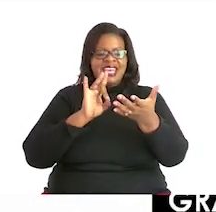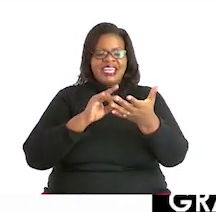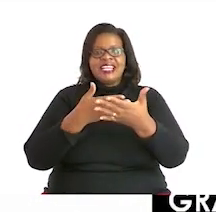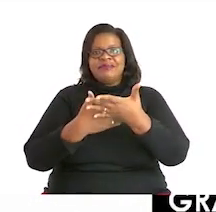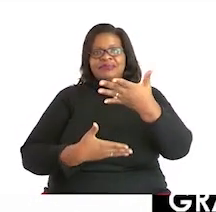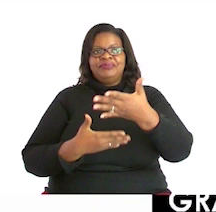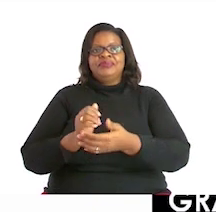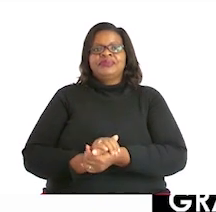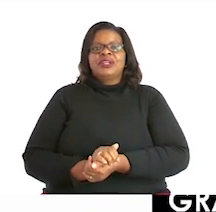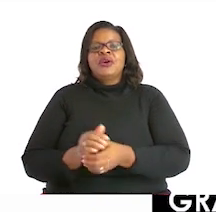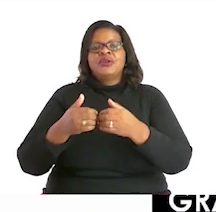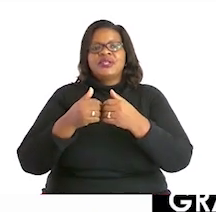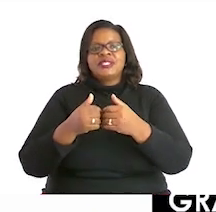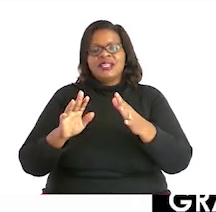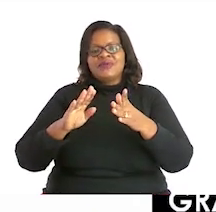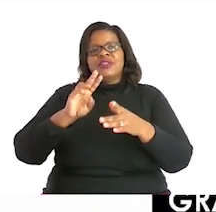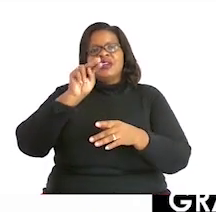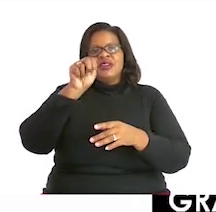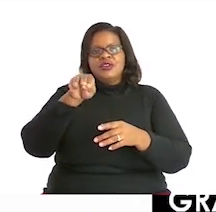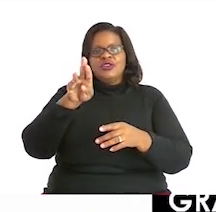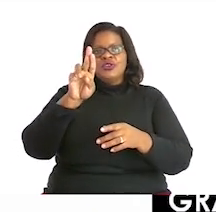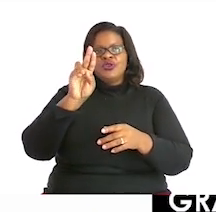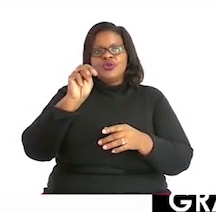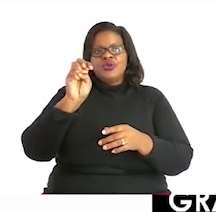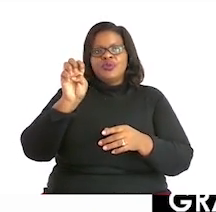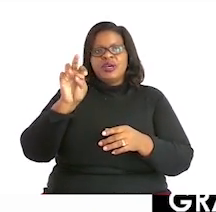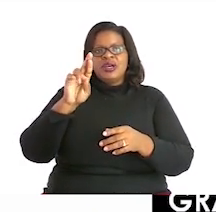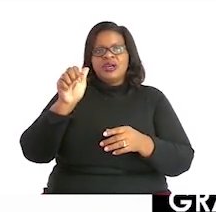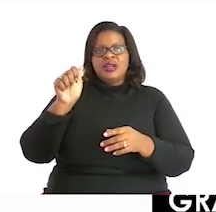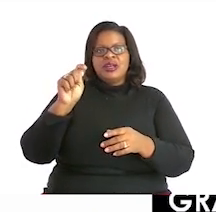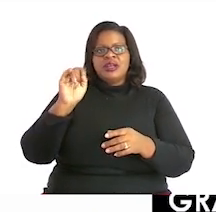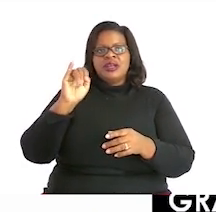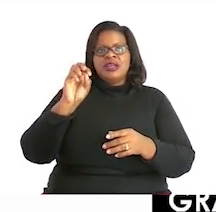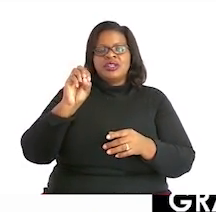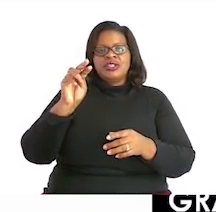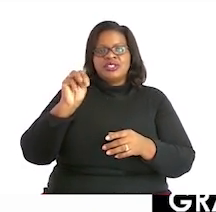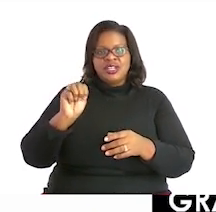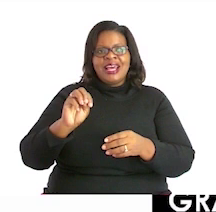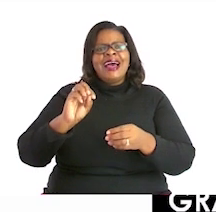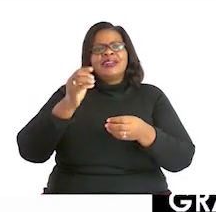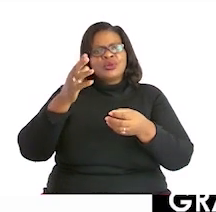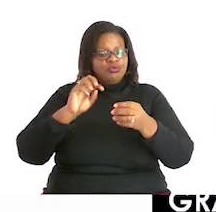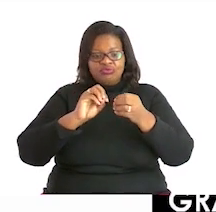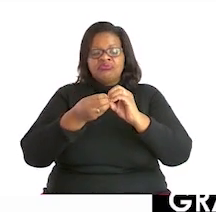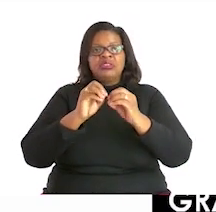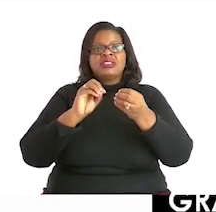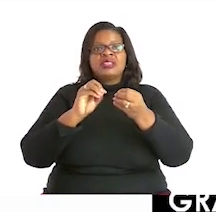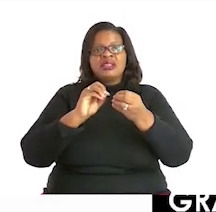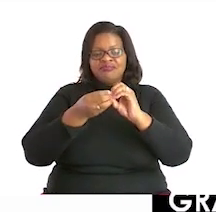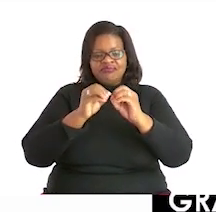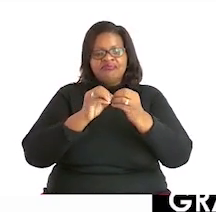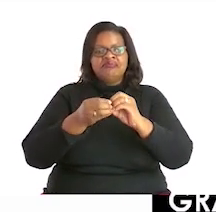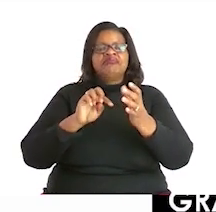with numeration. Now, the question is, what is numeracy? Numeracy is the ability to